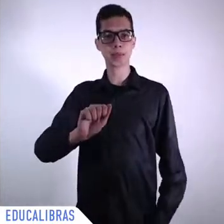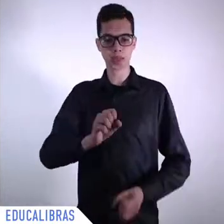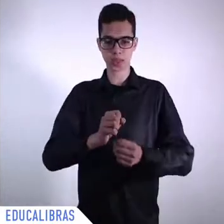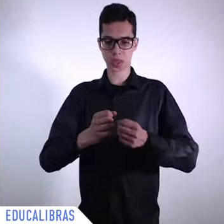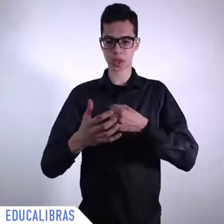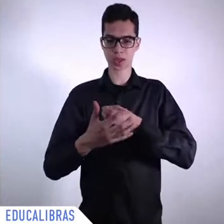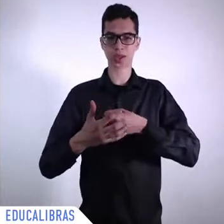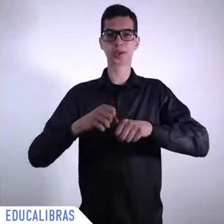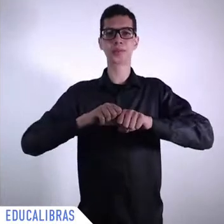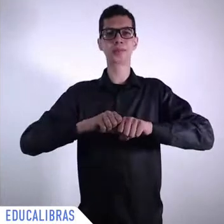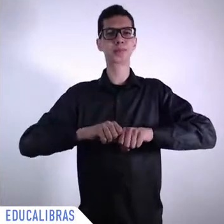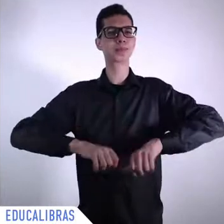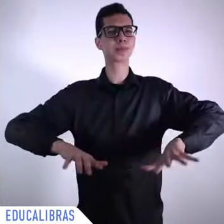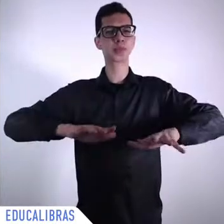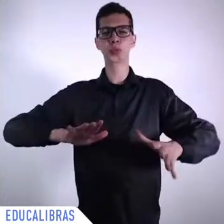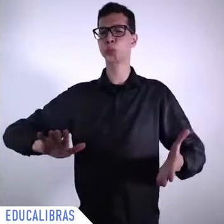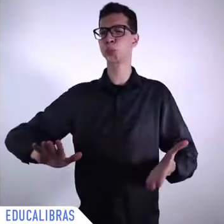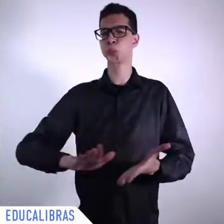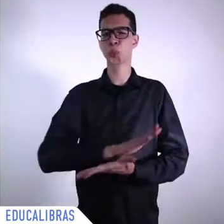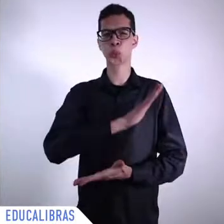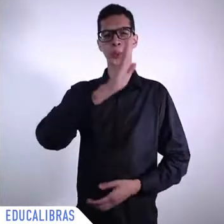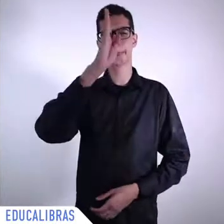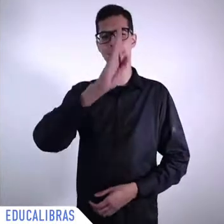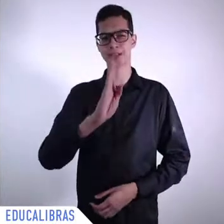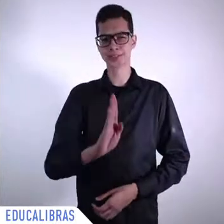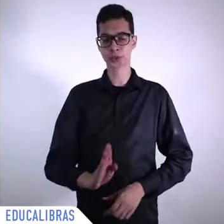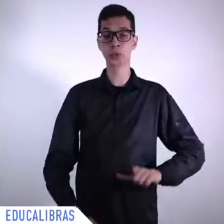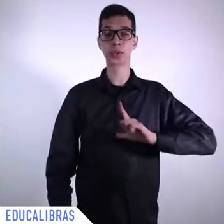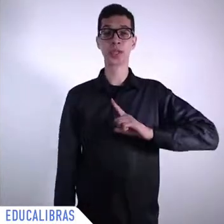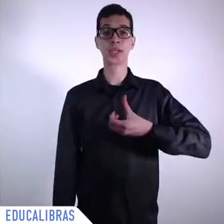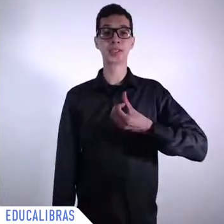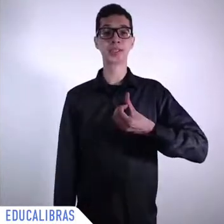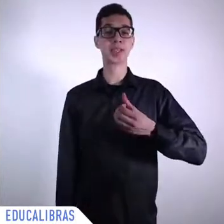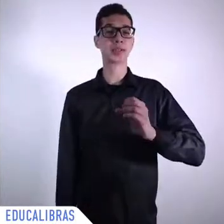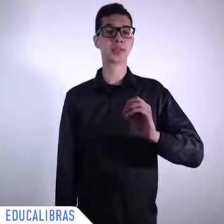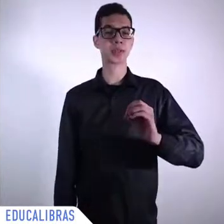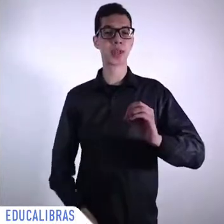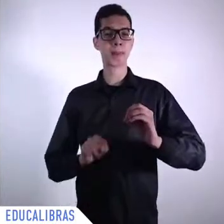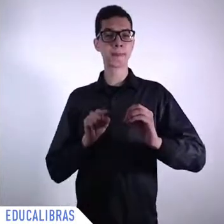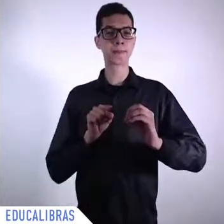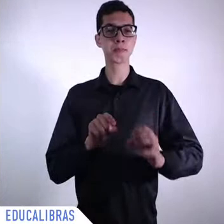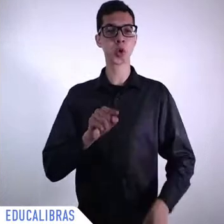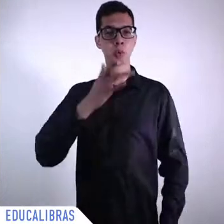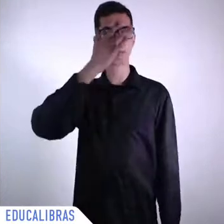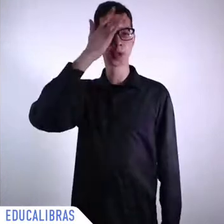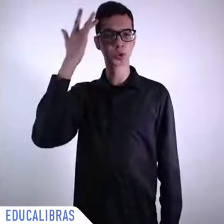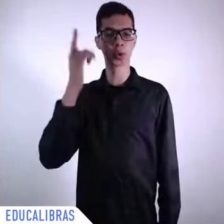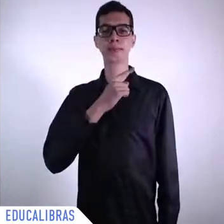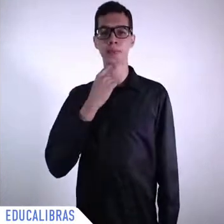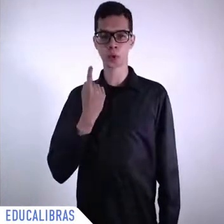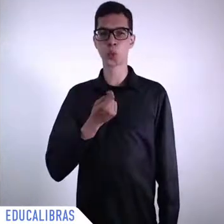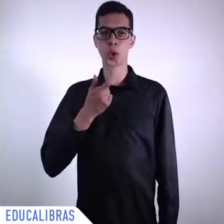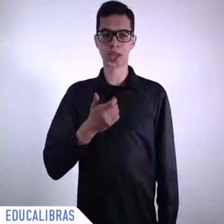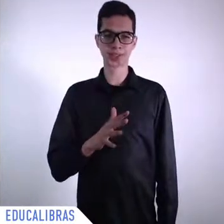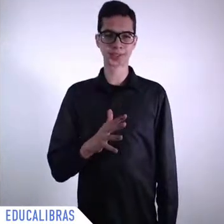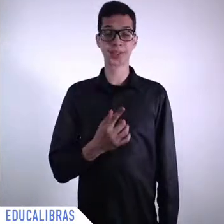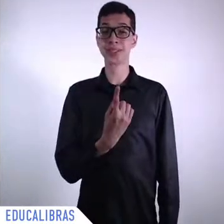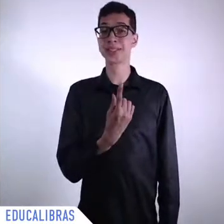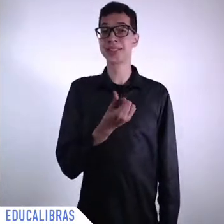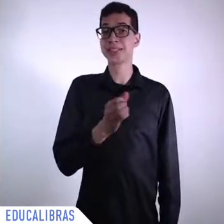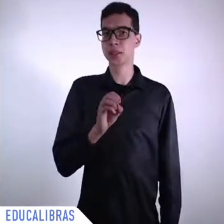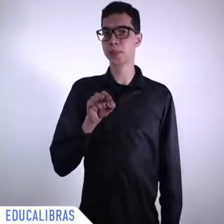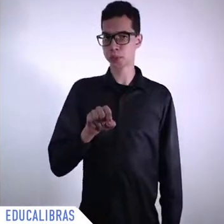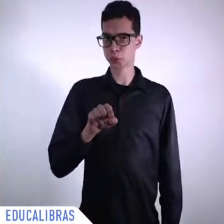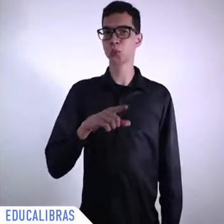already killed by the pandemic. This is not only a natural tragedy, it's a social tragedy, and a political tragedy.